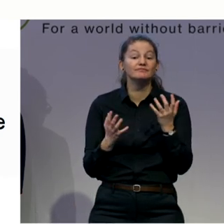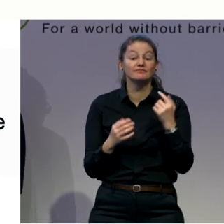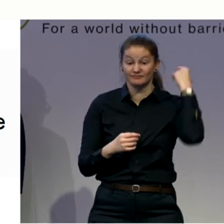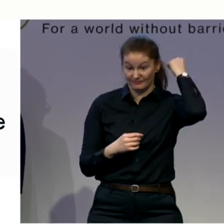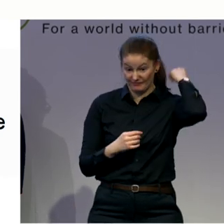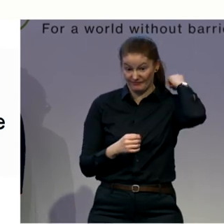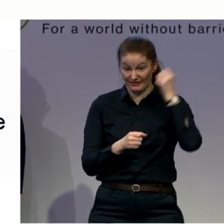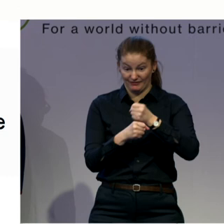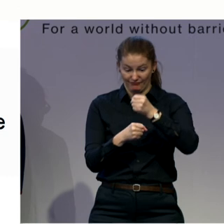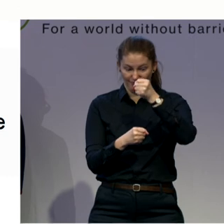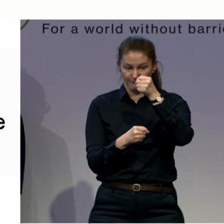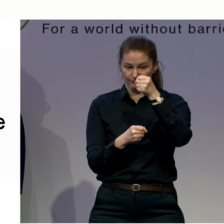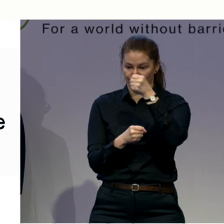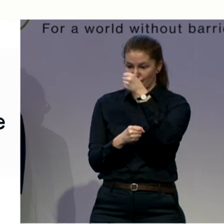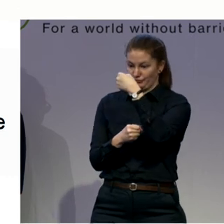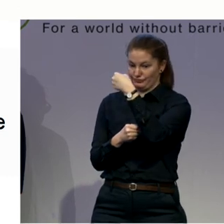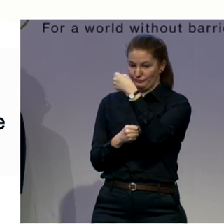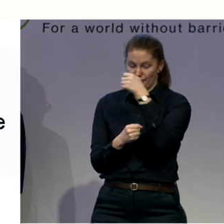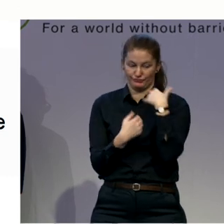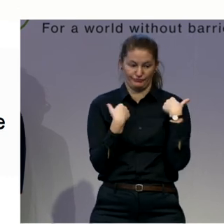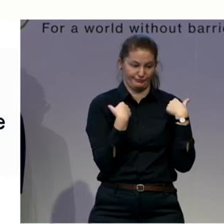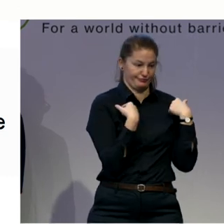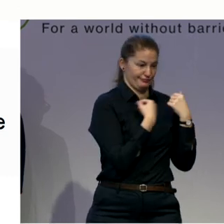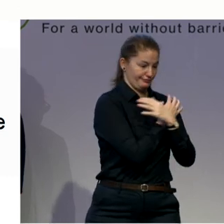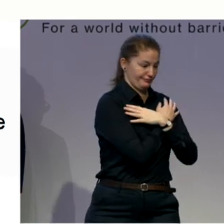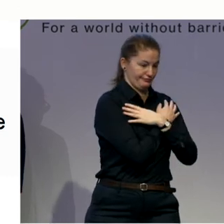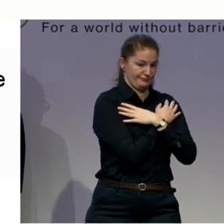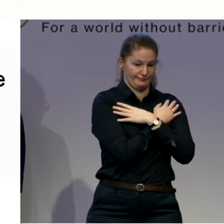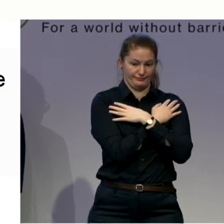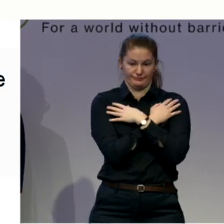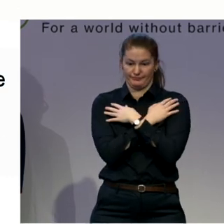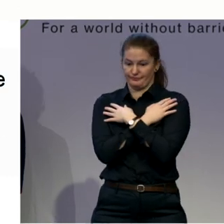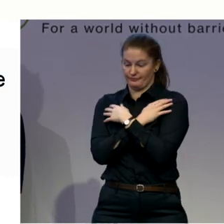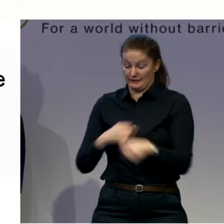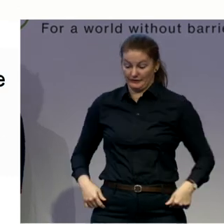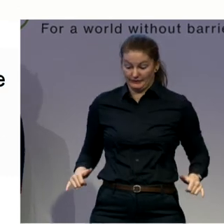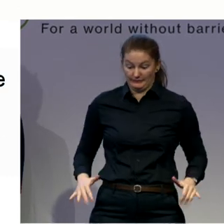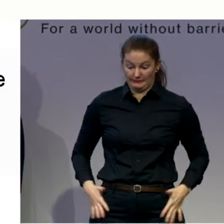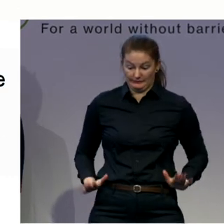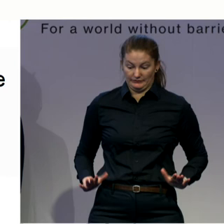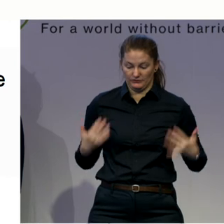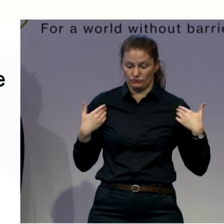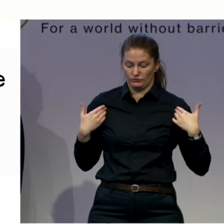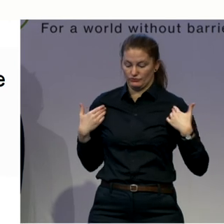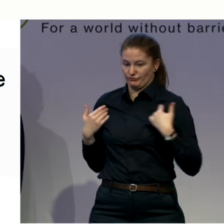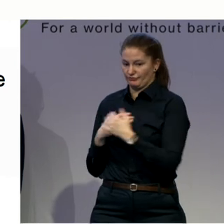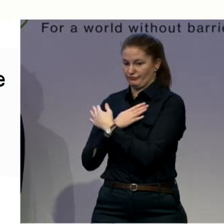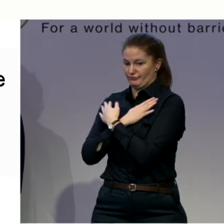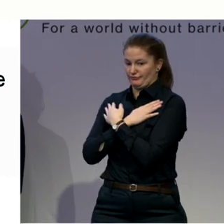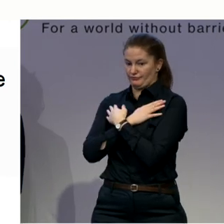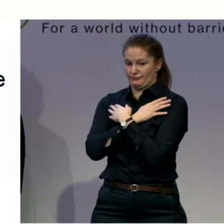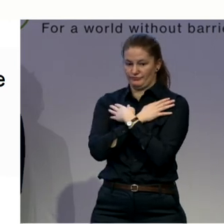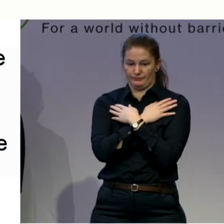rotation, like looking to your right or left, our vertebras tend to press to each other.